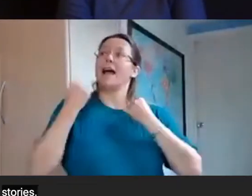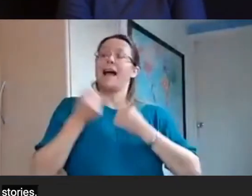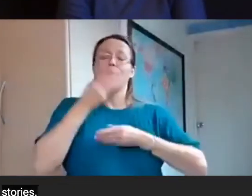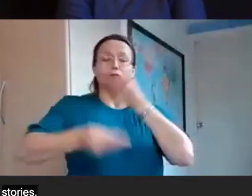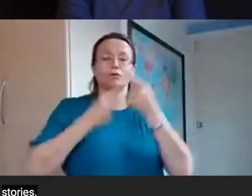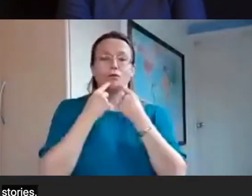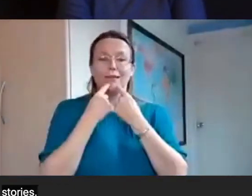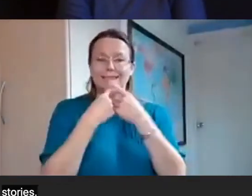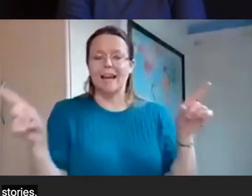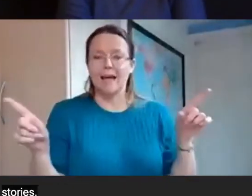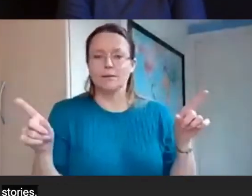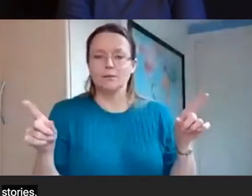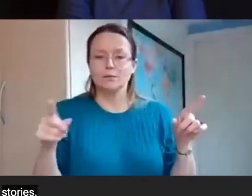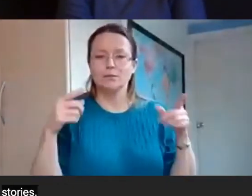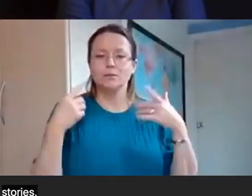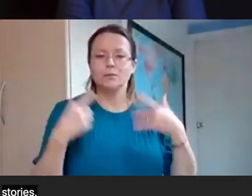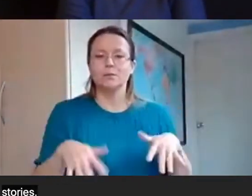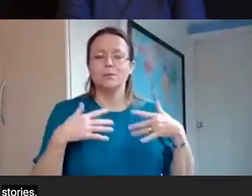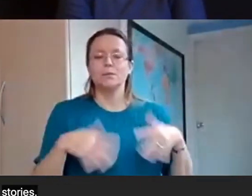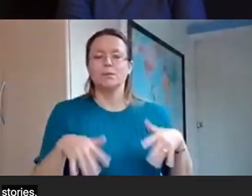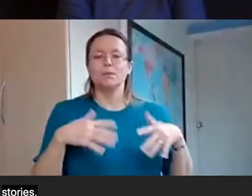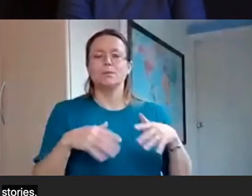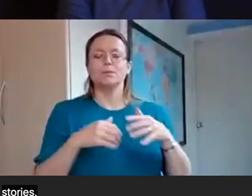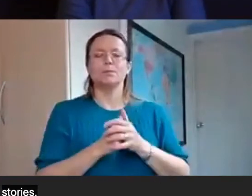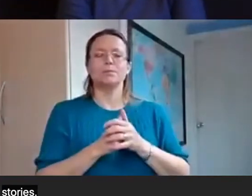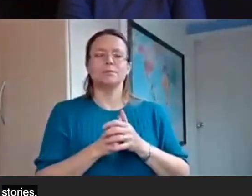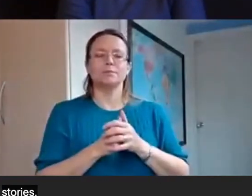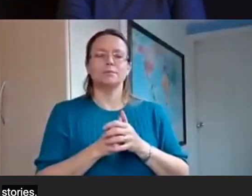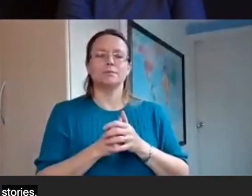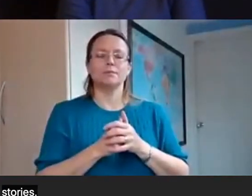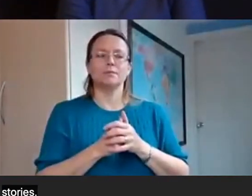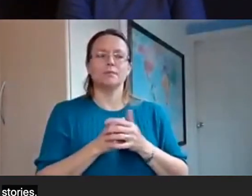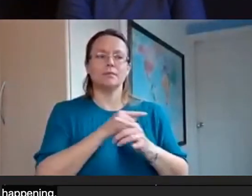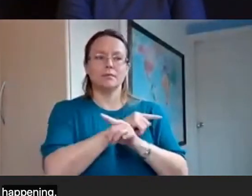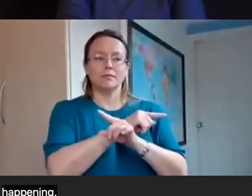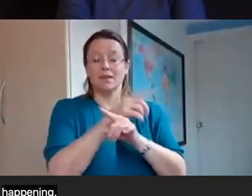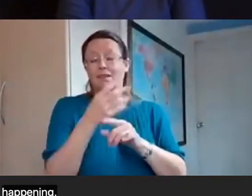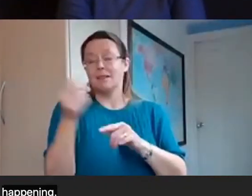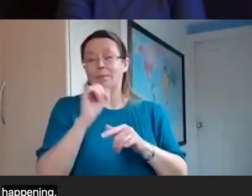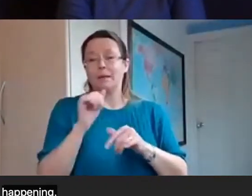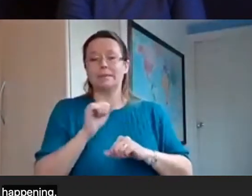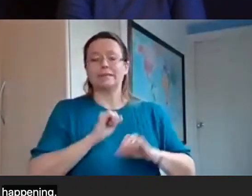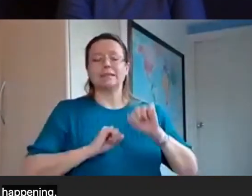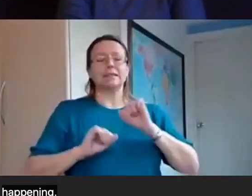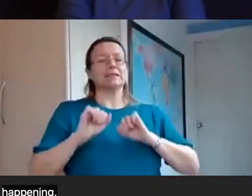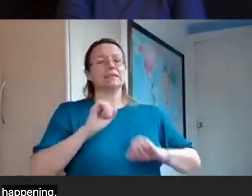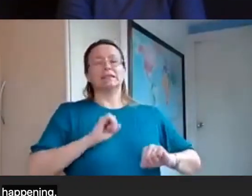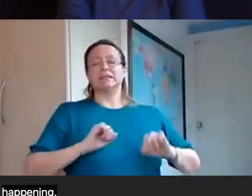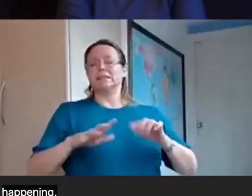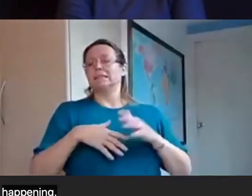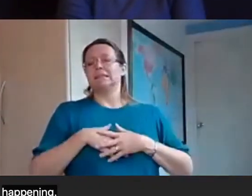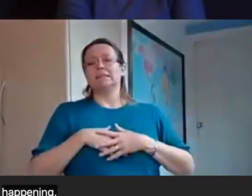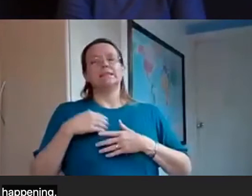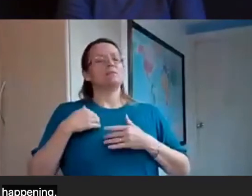spaces like this now. But so many of the people I talk to are still reluctant to tell their stories. They say things like, I'm not